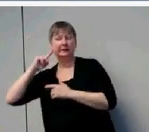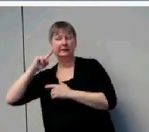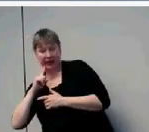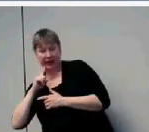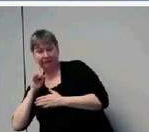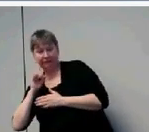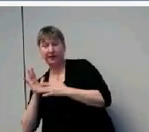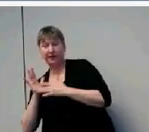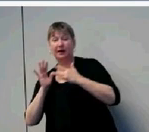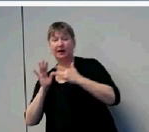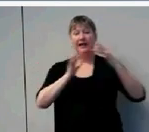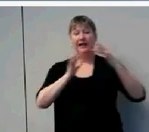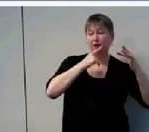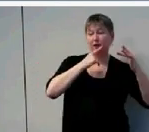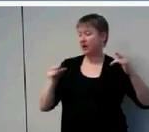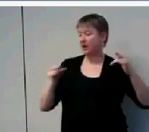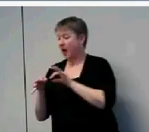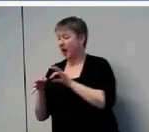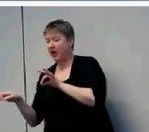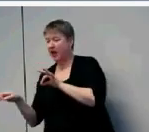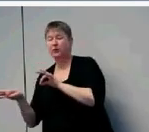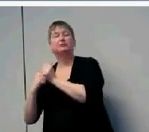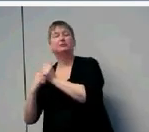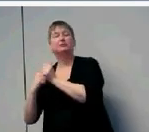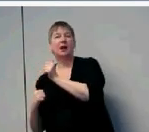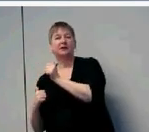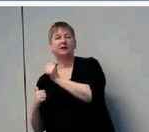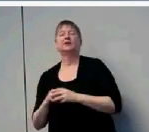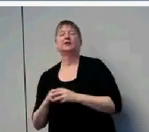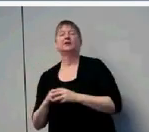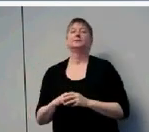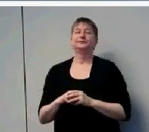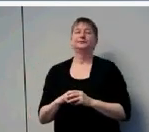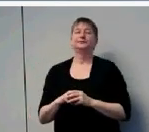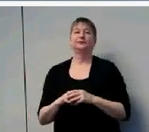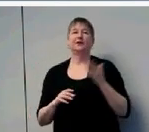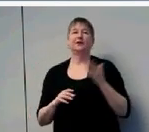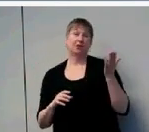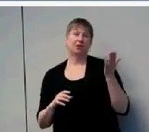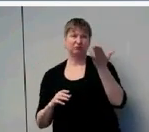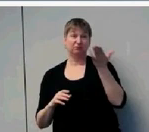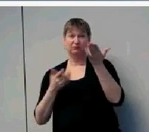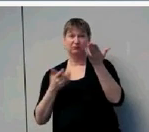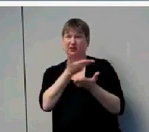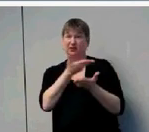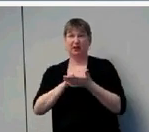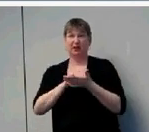levels. So children with greater hearing loss in this group are at increased risk. So